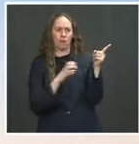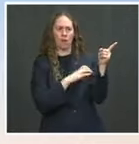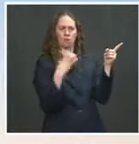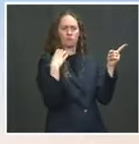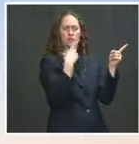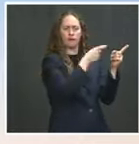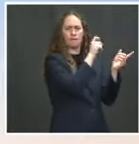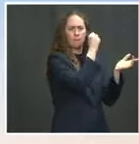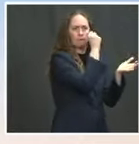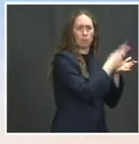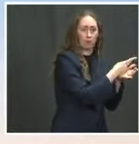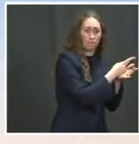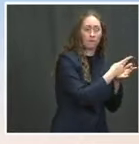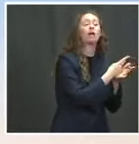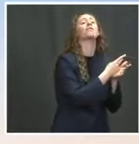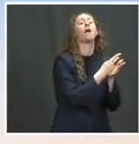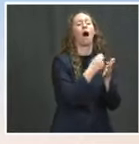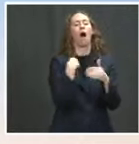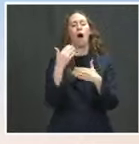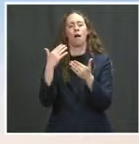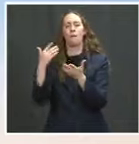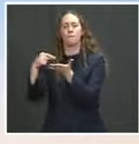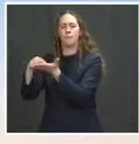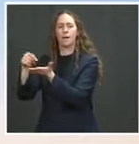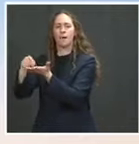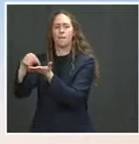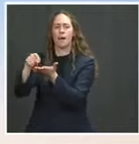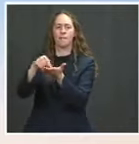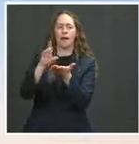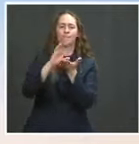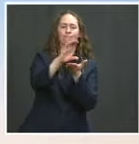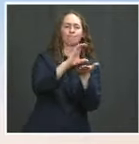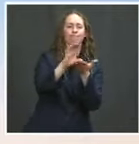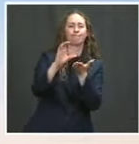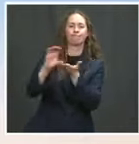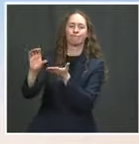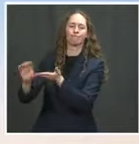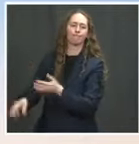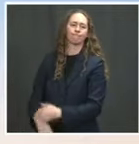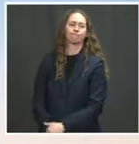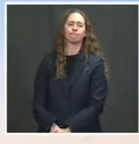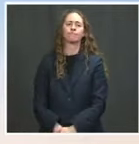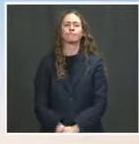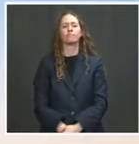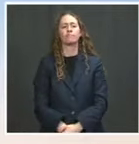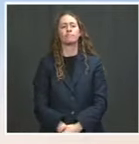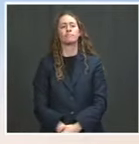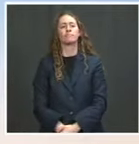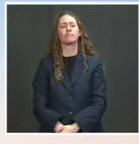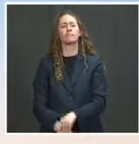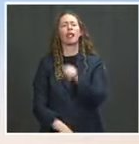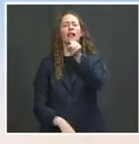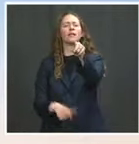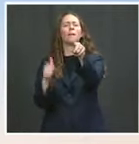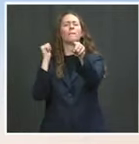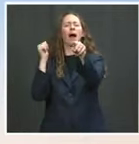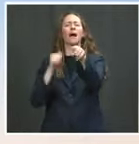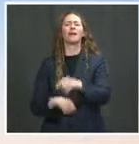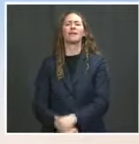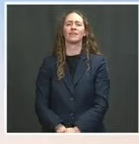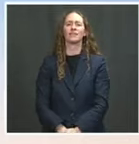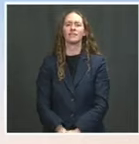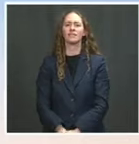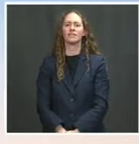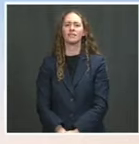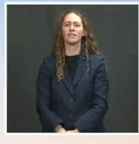follow suit of the last several administrations or last several times they raised it. Go ahead. Thank you Jen. for your patience. No problem. Just a few